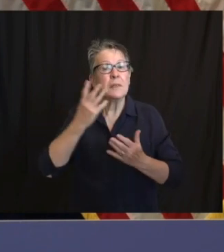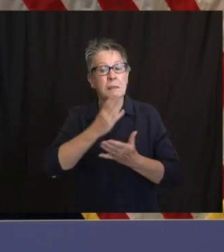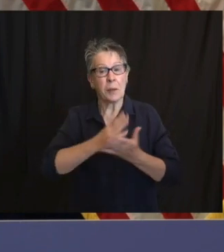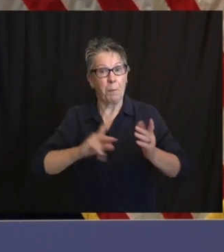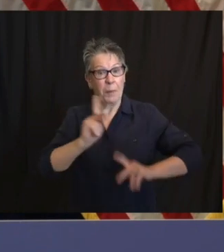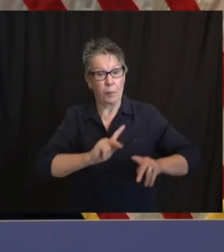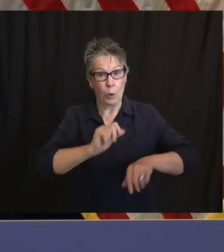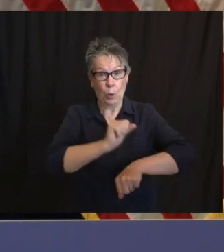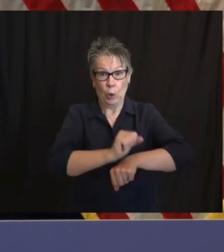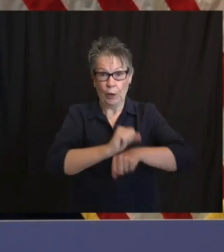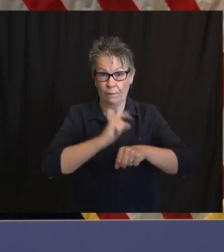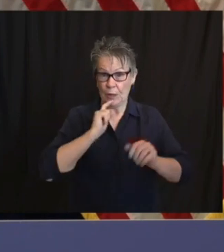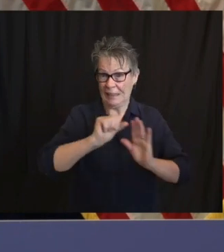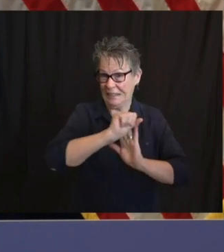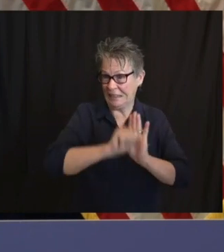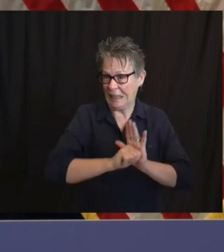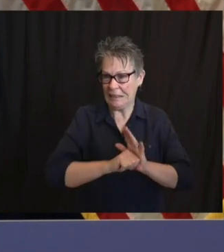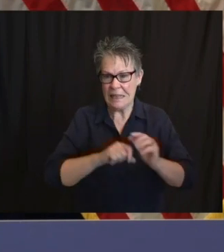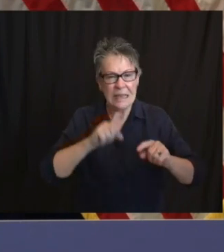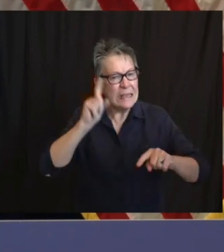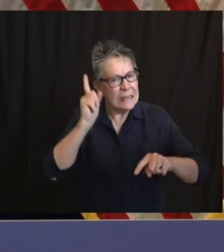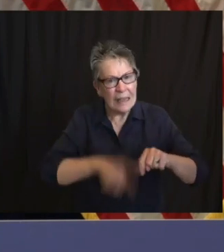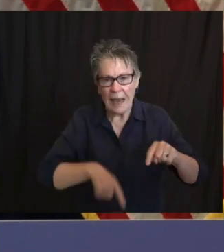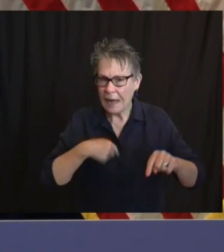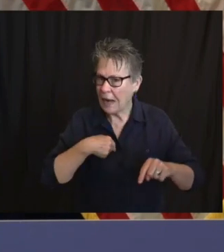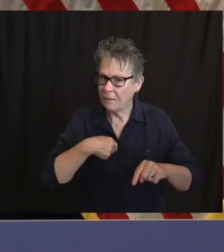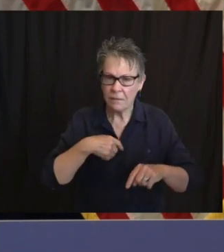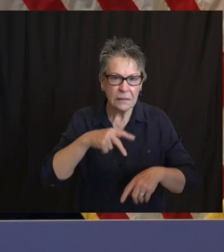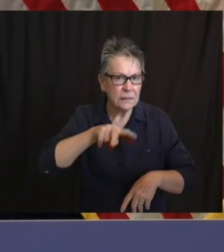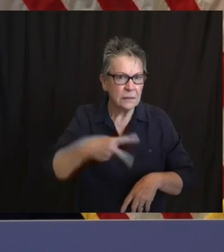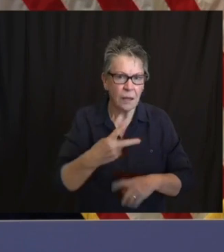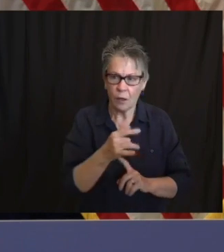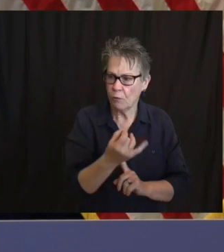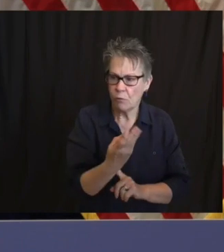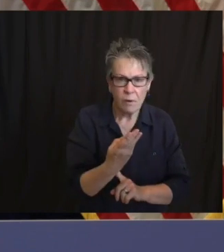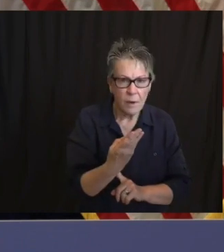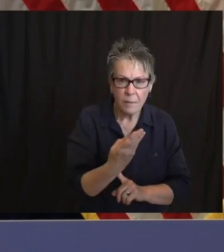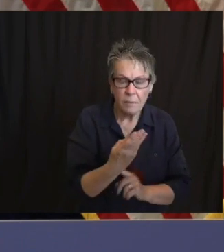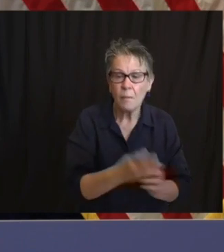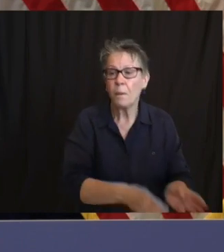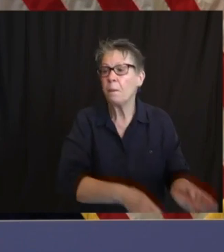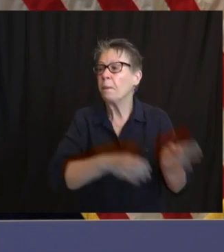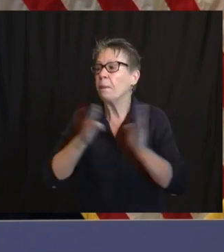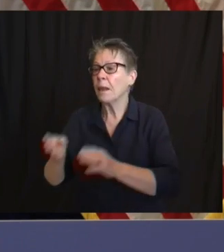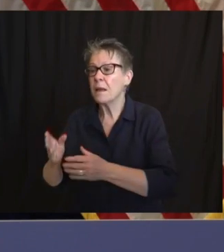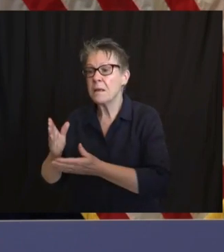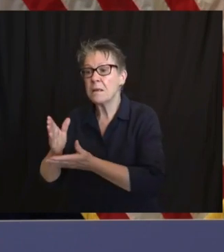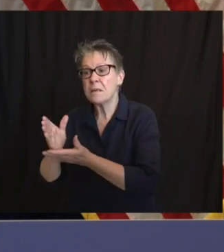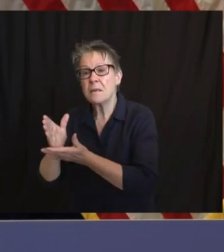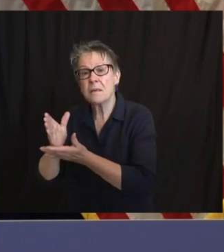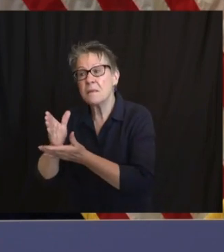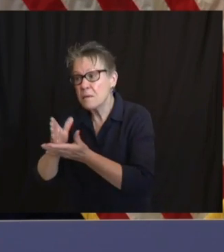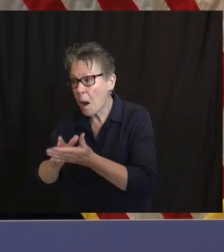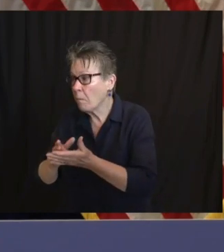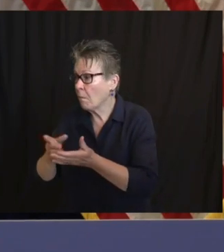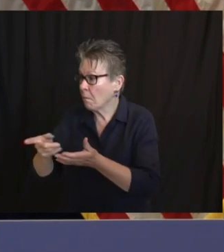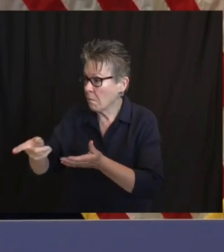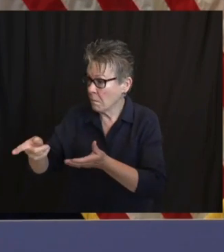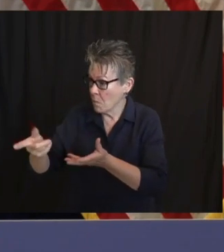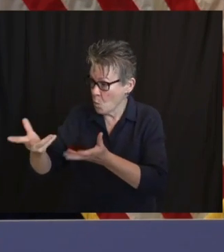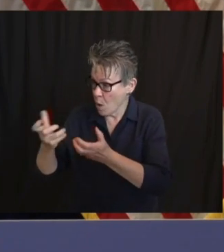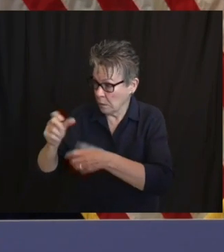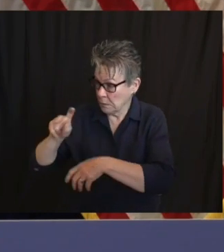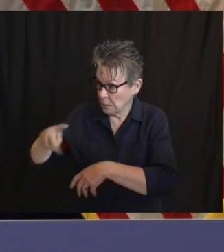as well as through the State Ethics Commission and for employees who have to fill out financial disclosures, they would have to disclose that outside income if approved